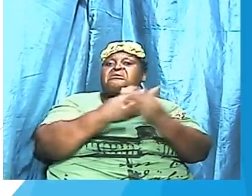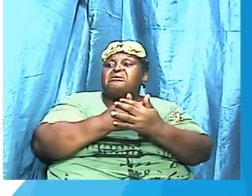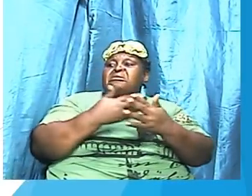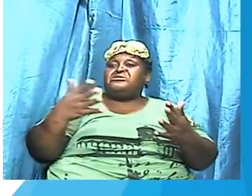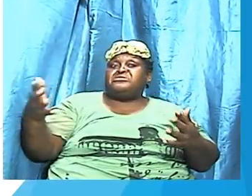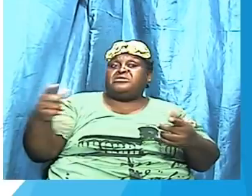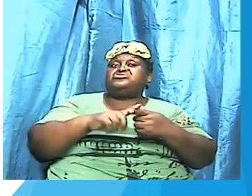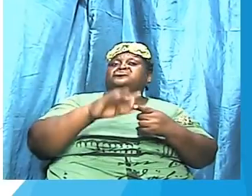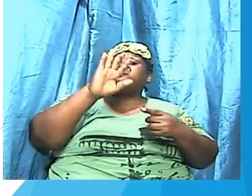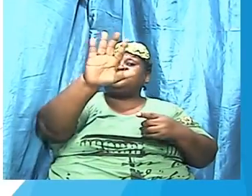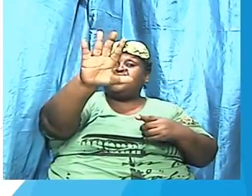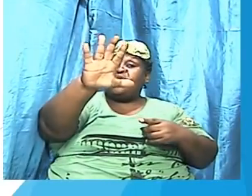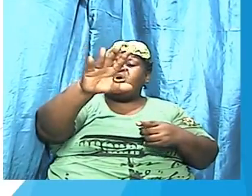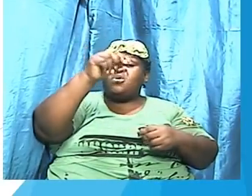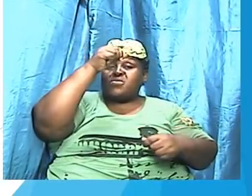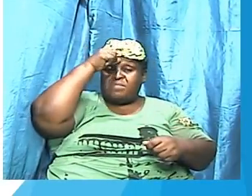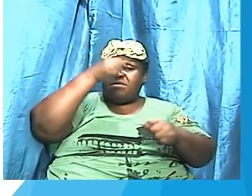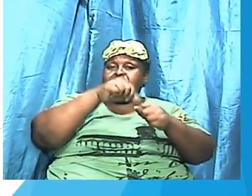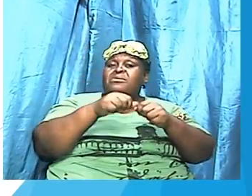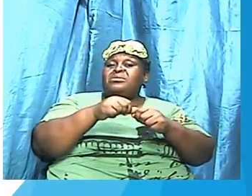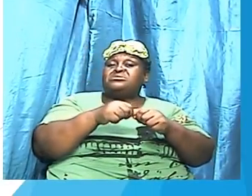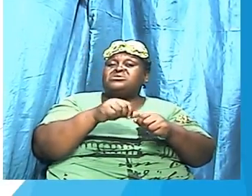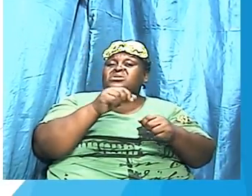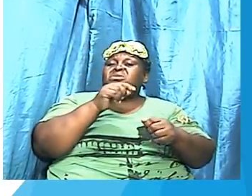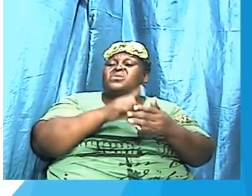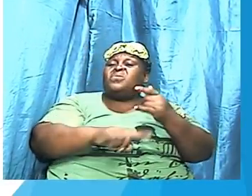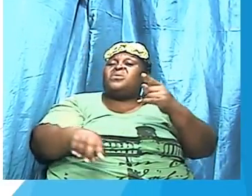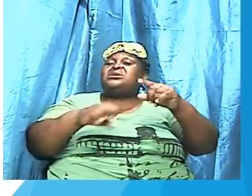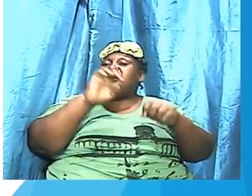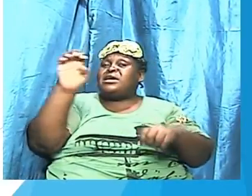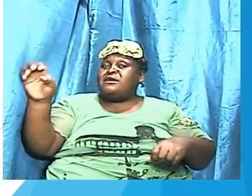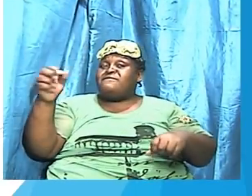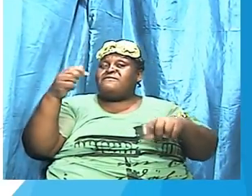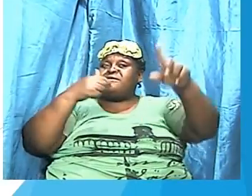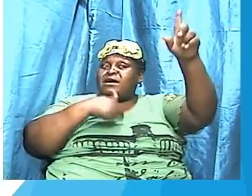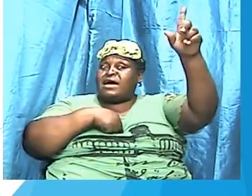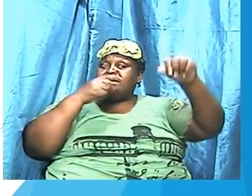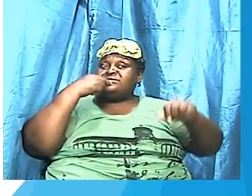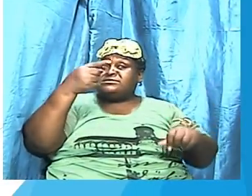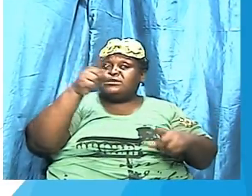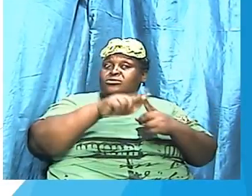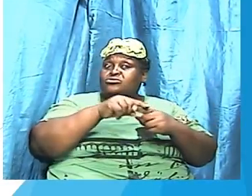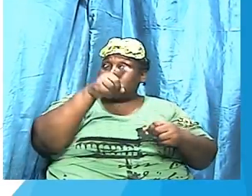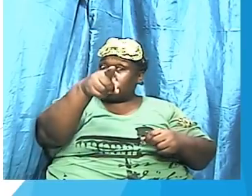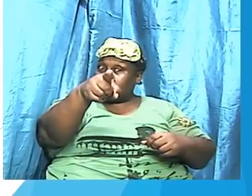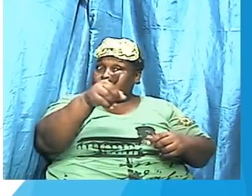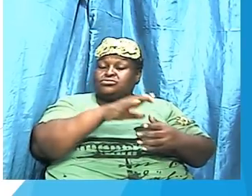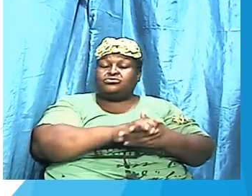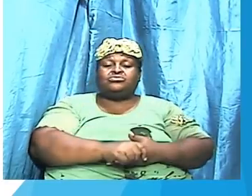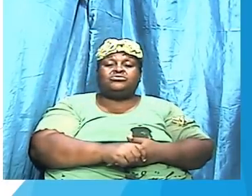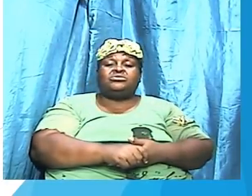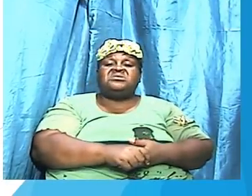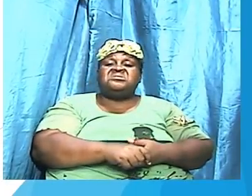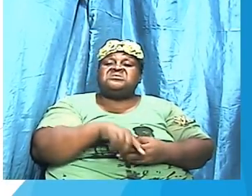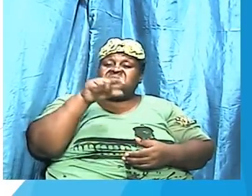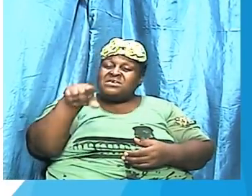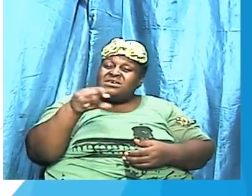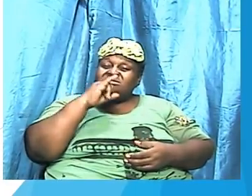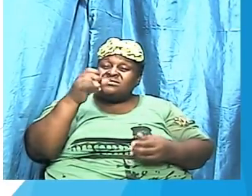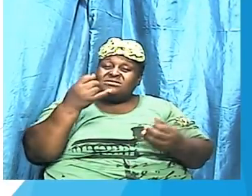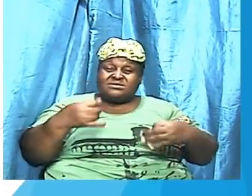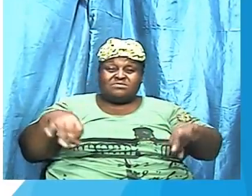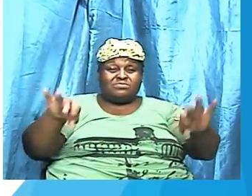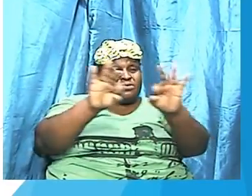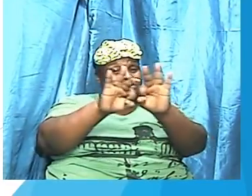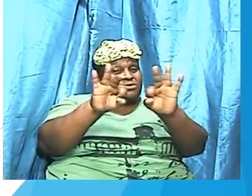remembrance whatsoever I have said unto you. And so, this is essentially